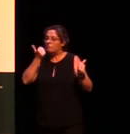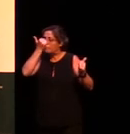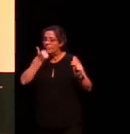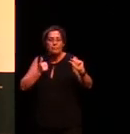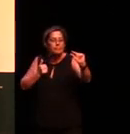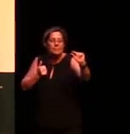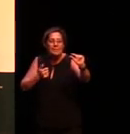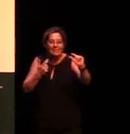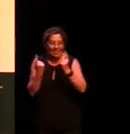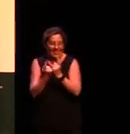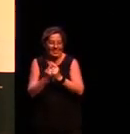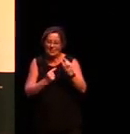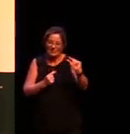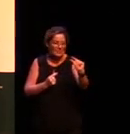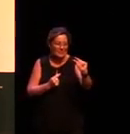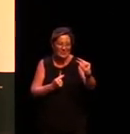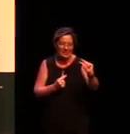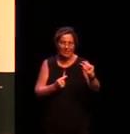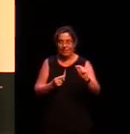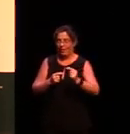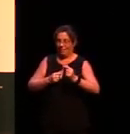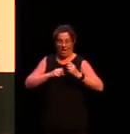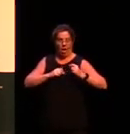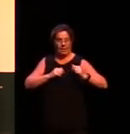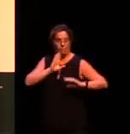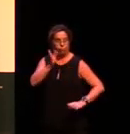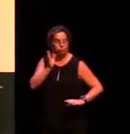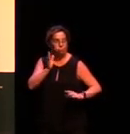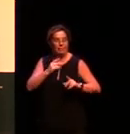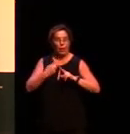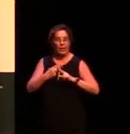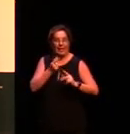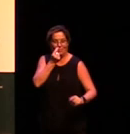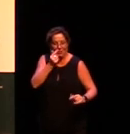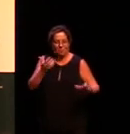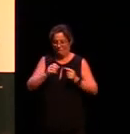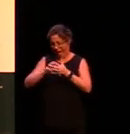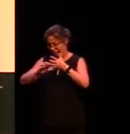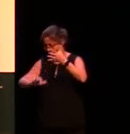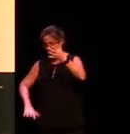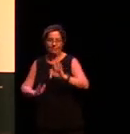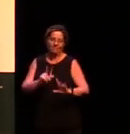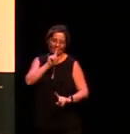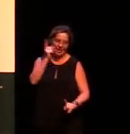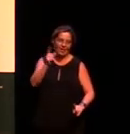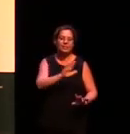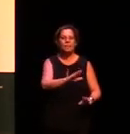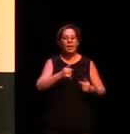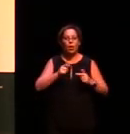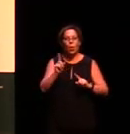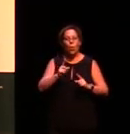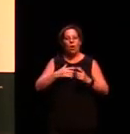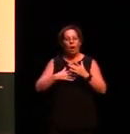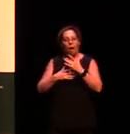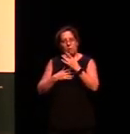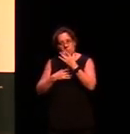a very small number of them that I can fit into this time but I just want to tell you some of the things that I find fascinating and amazing